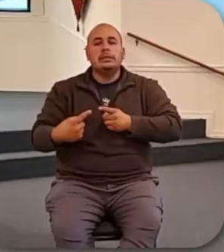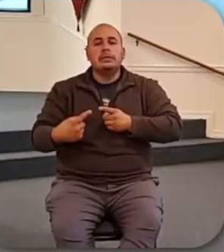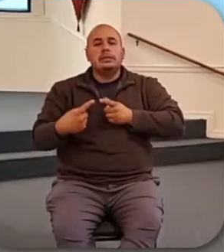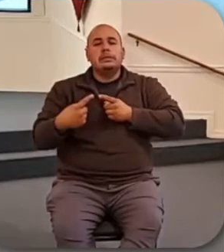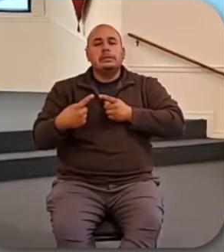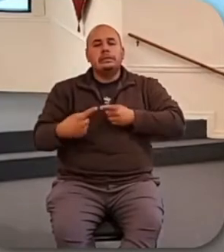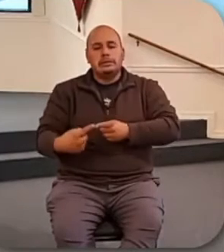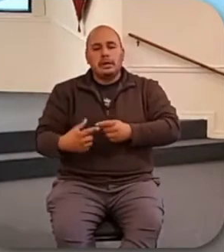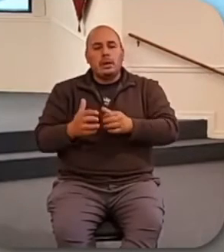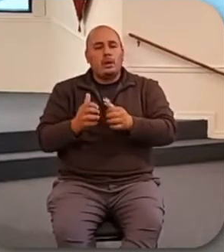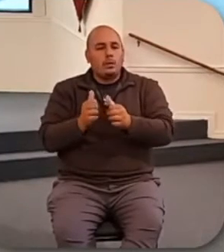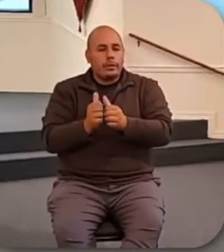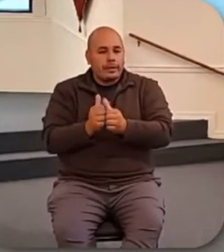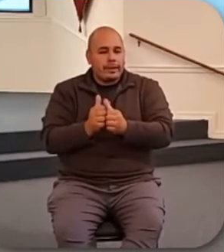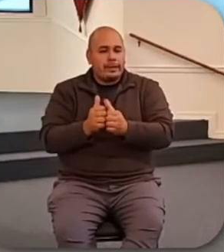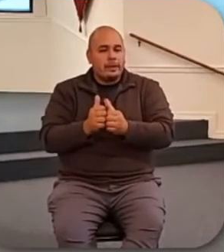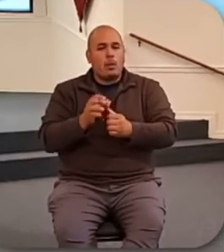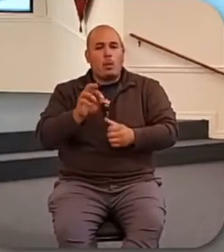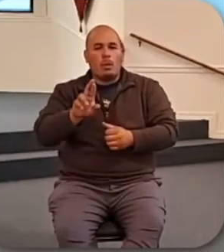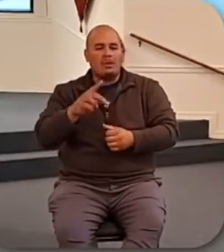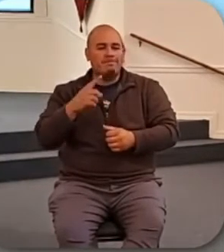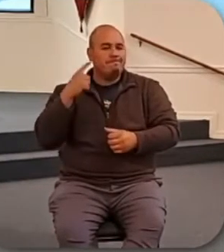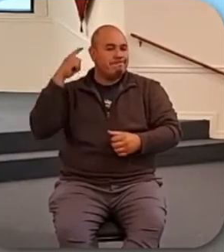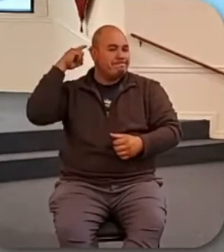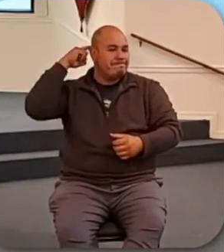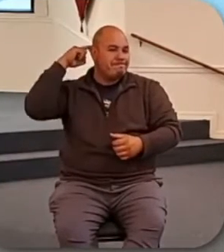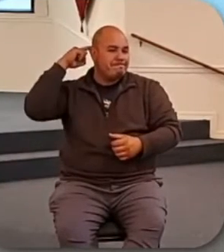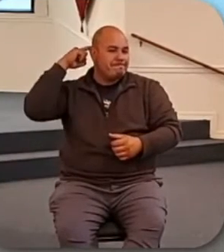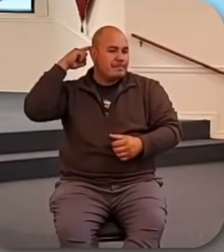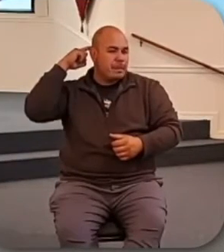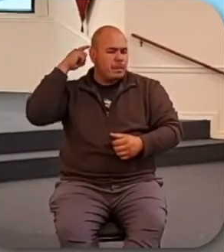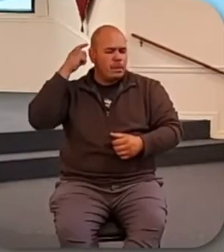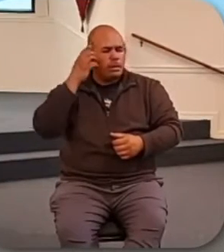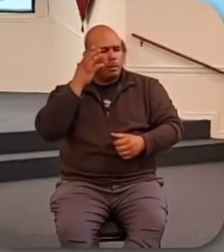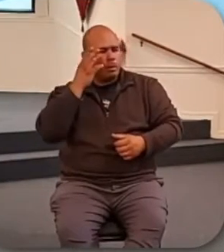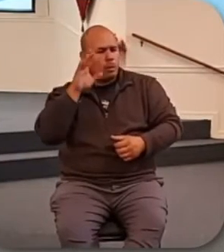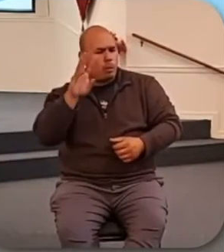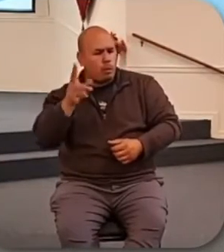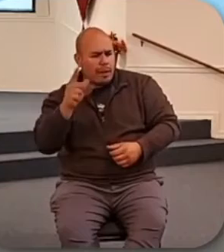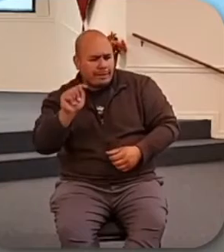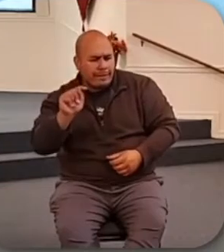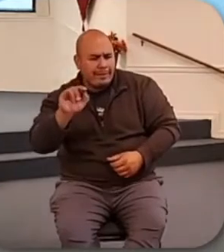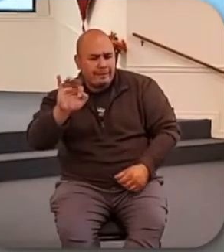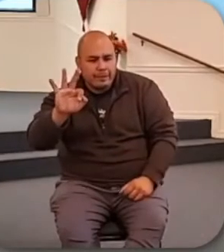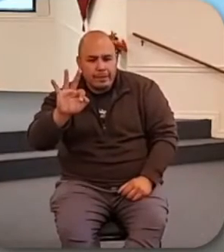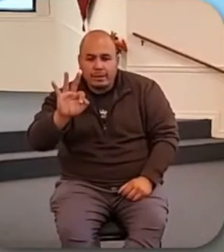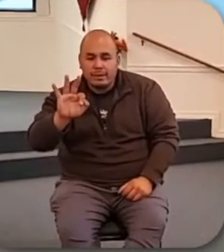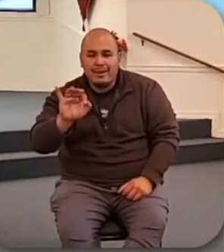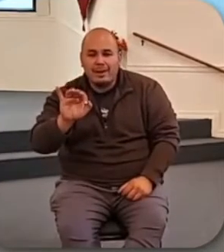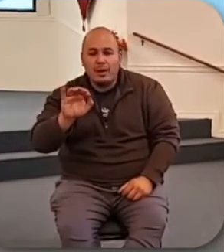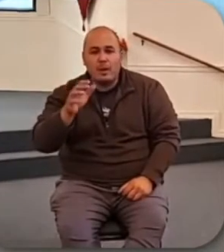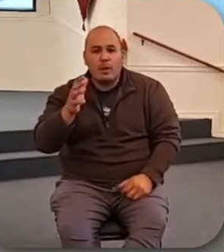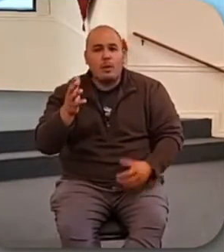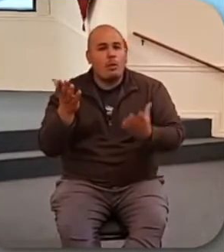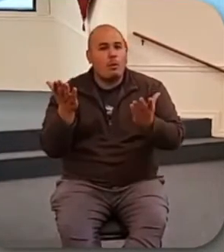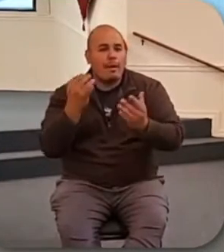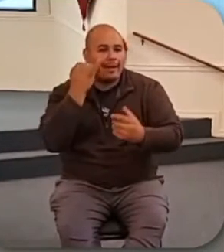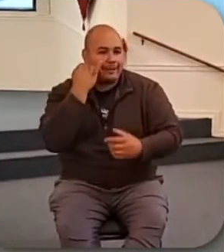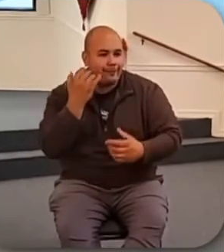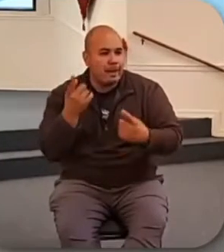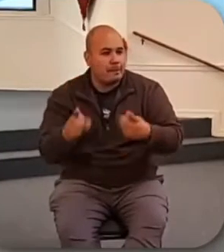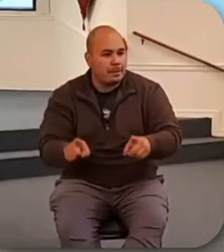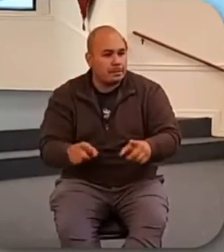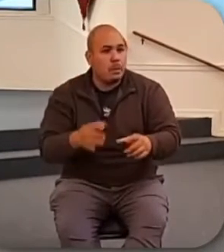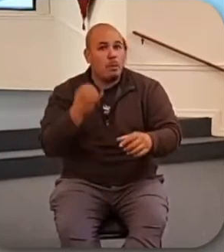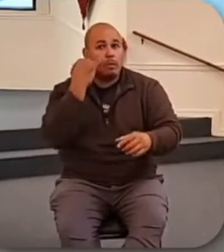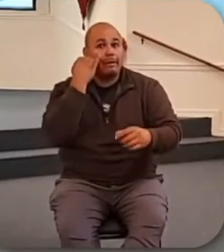nagging voice in the back of our minds that asks us, What if? What if? Yes, I have plenty today, but what